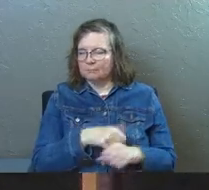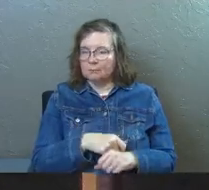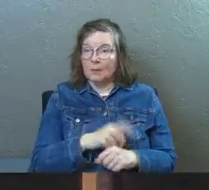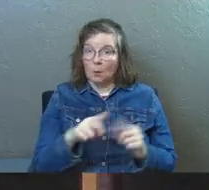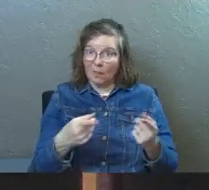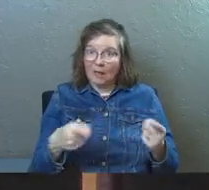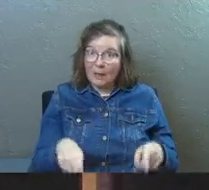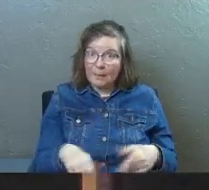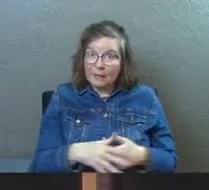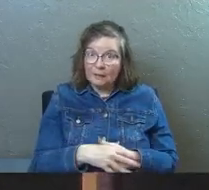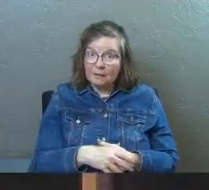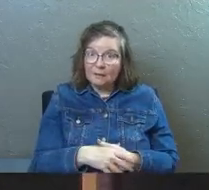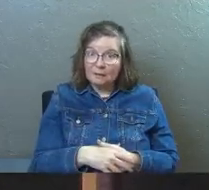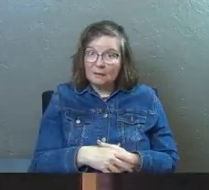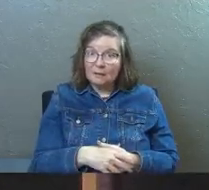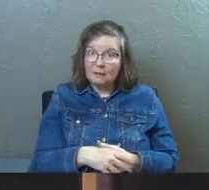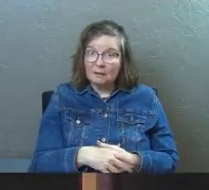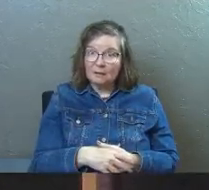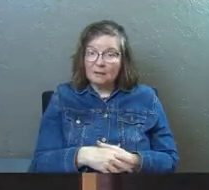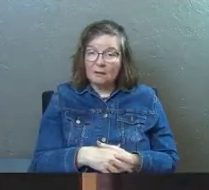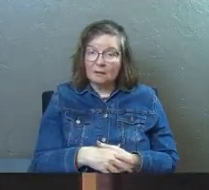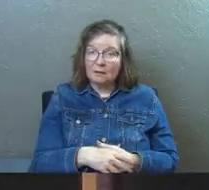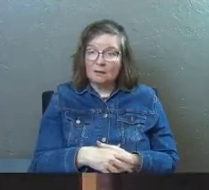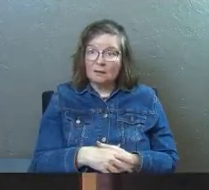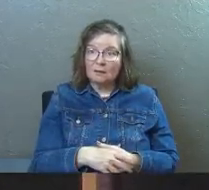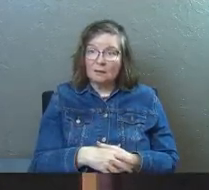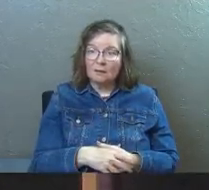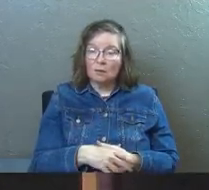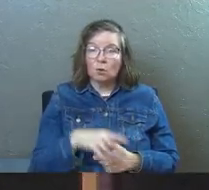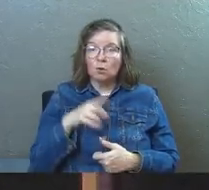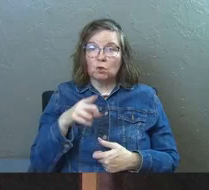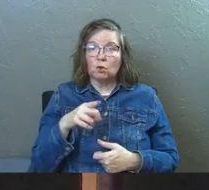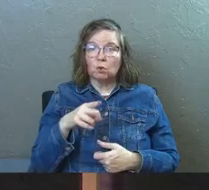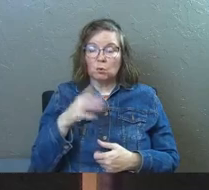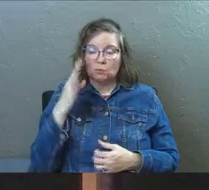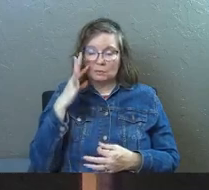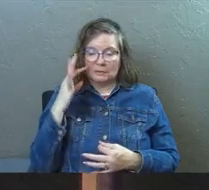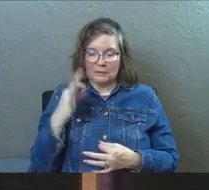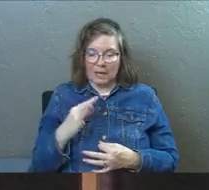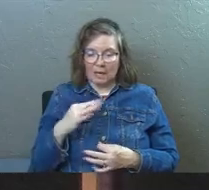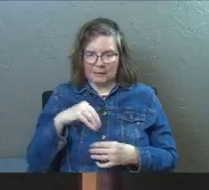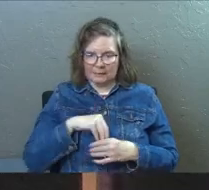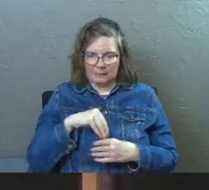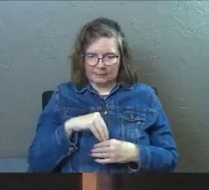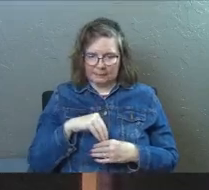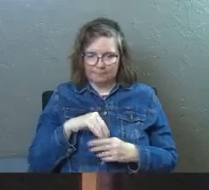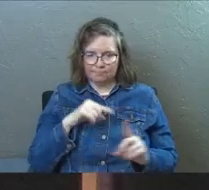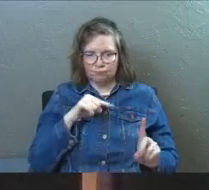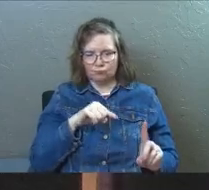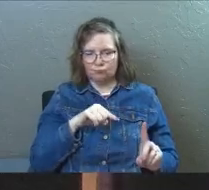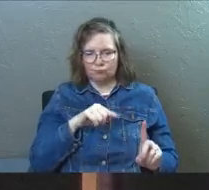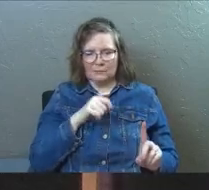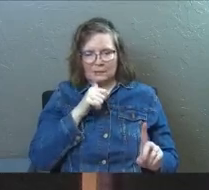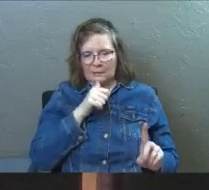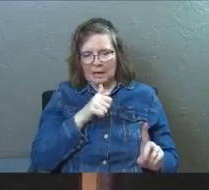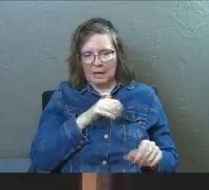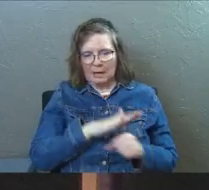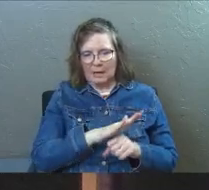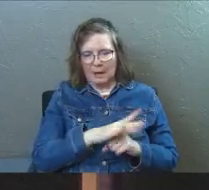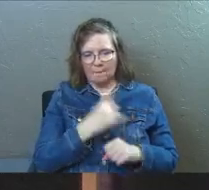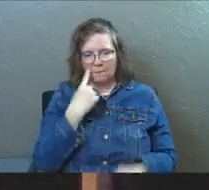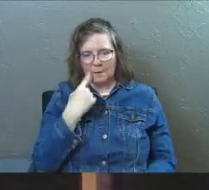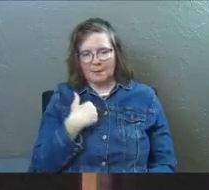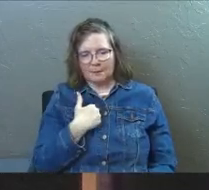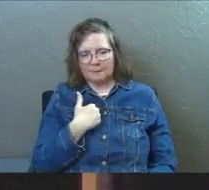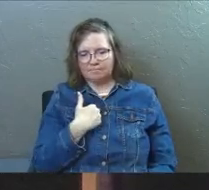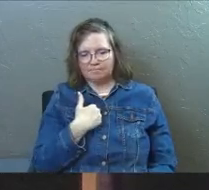And when that happened, you came to the conclusion that she was not being enough